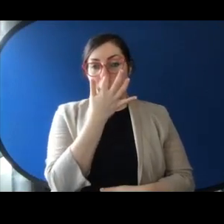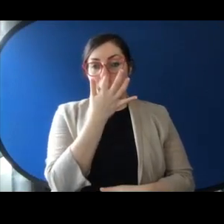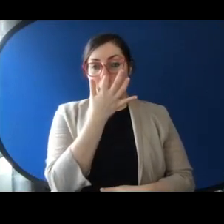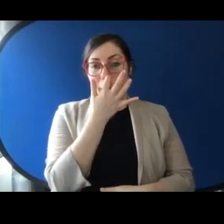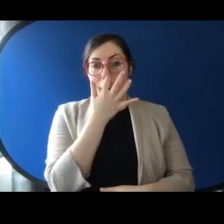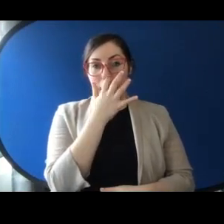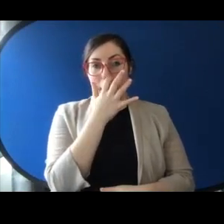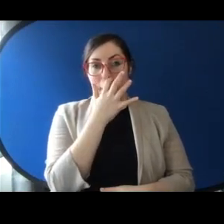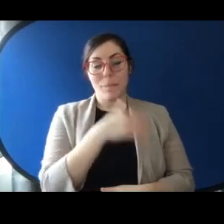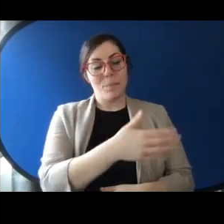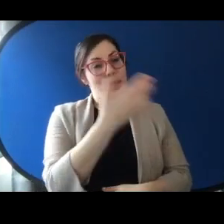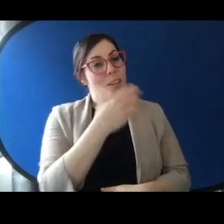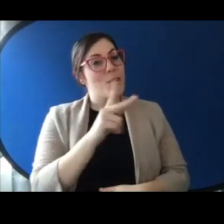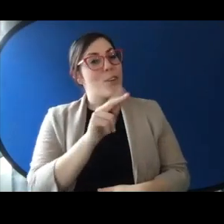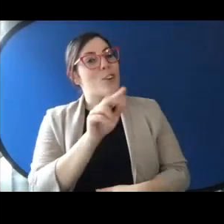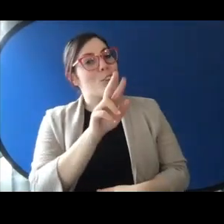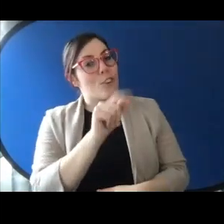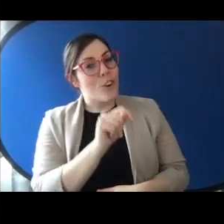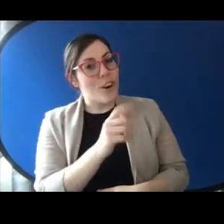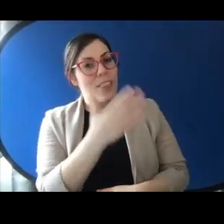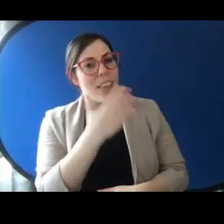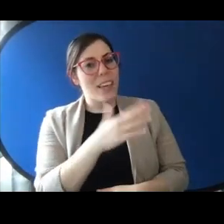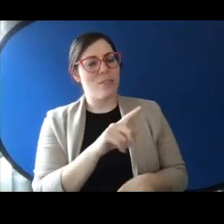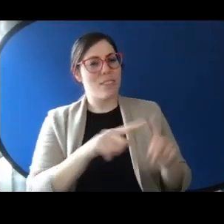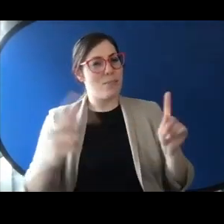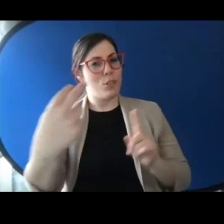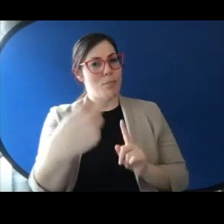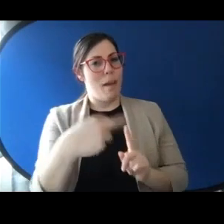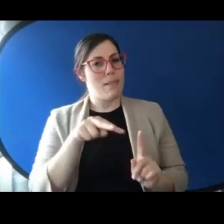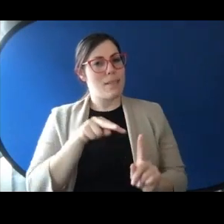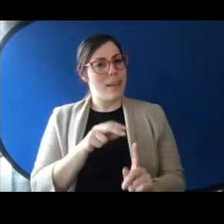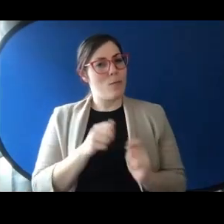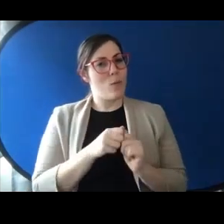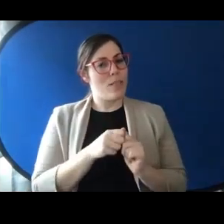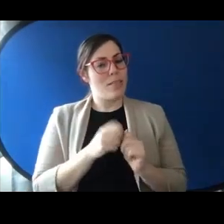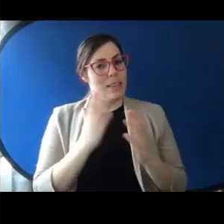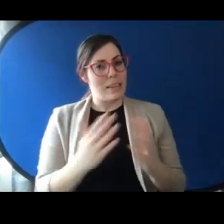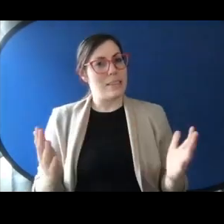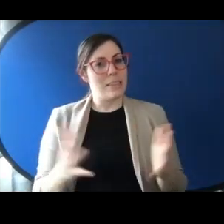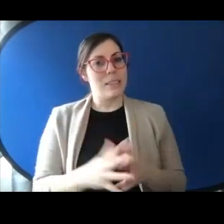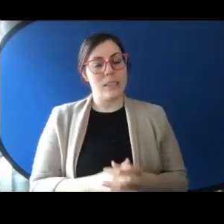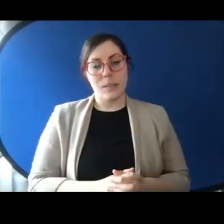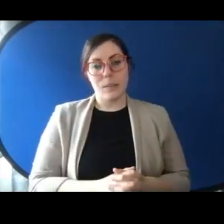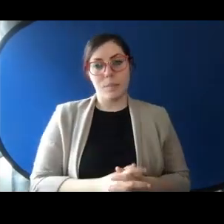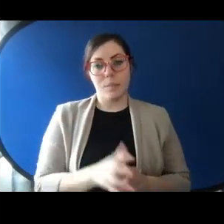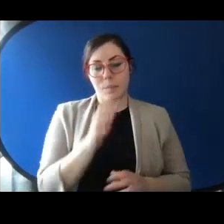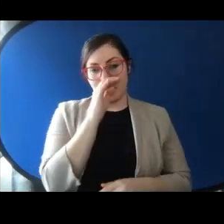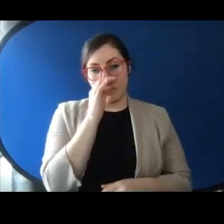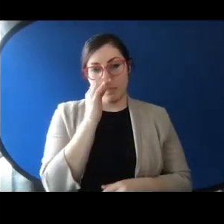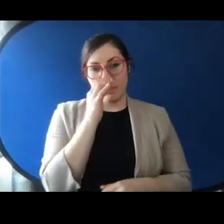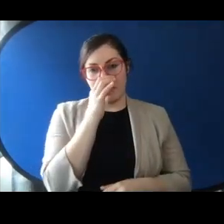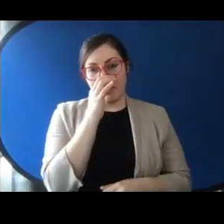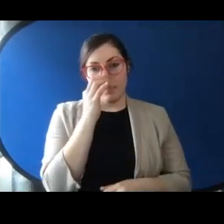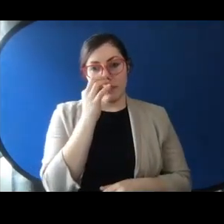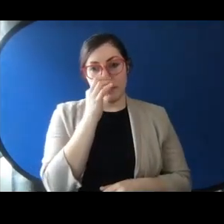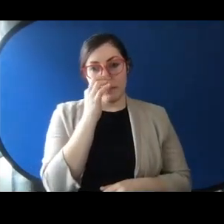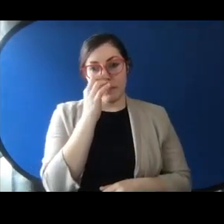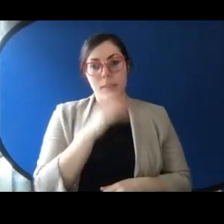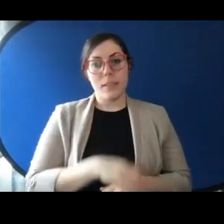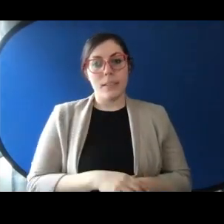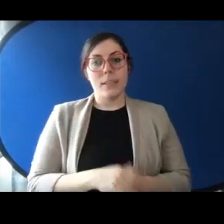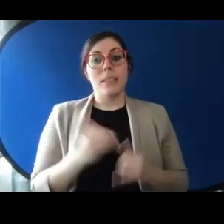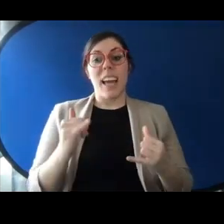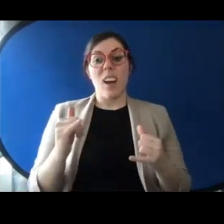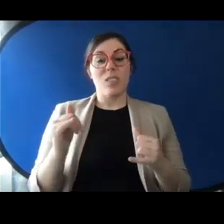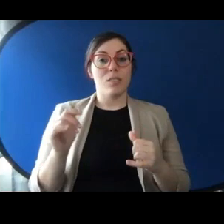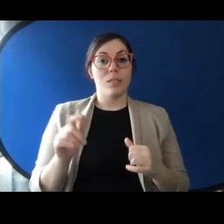Thanks, Kurt. Great for a great different perspective on the other side of things. If I could bring all the commenters on, I think